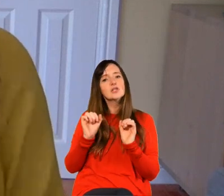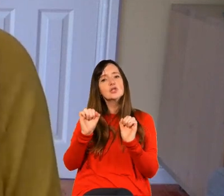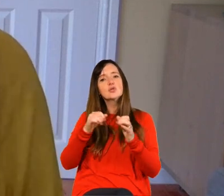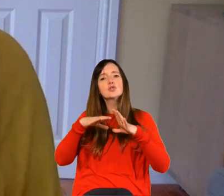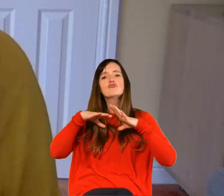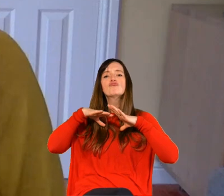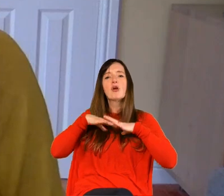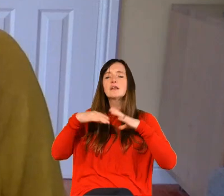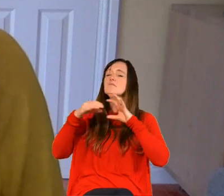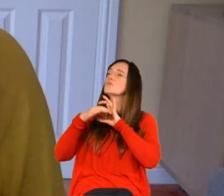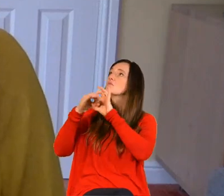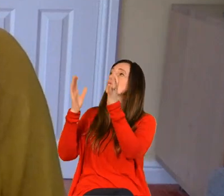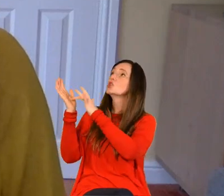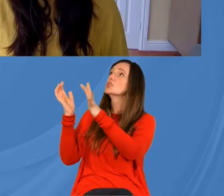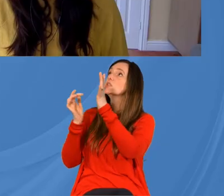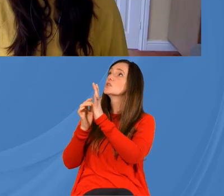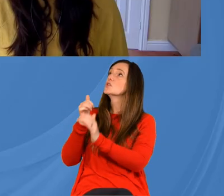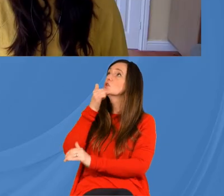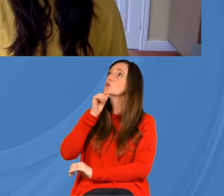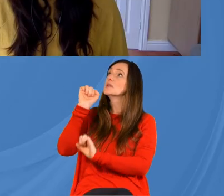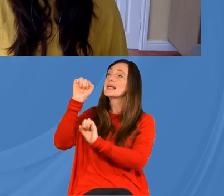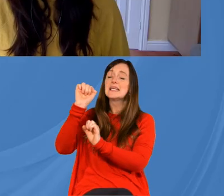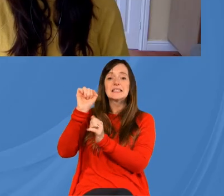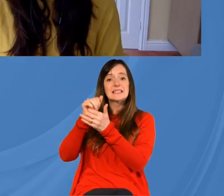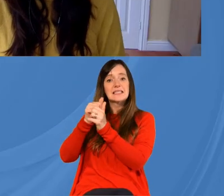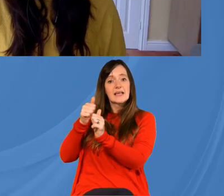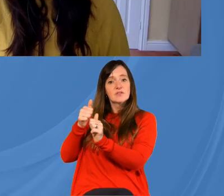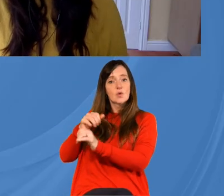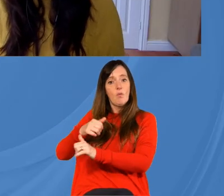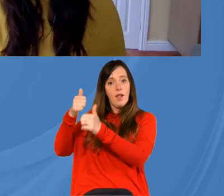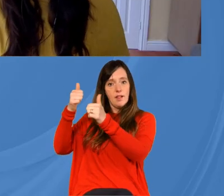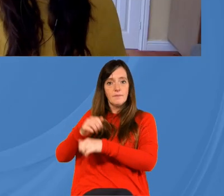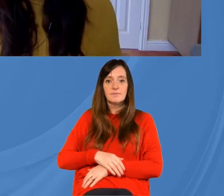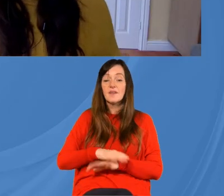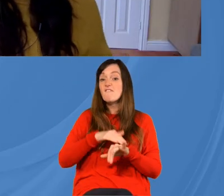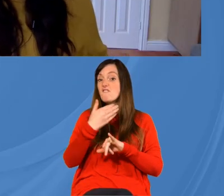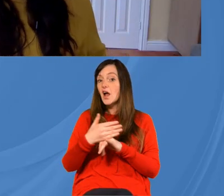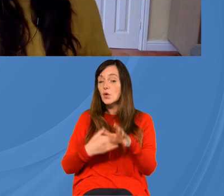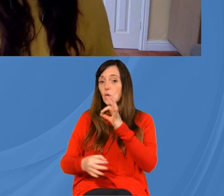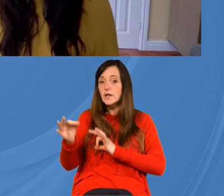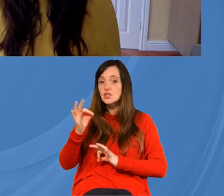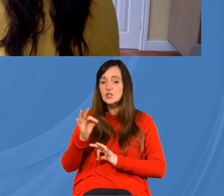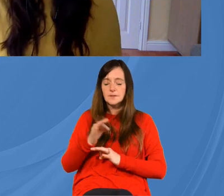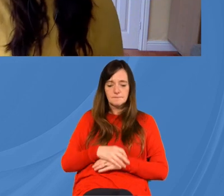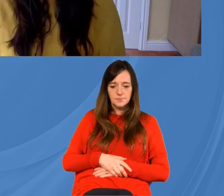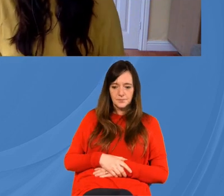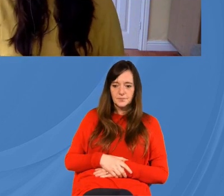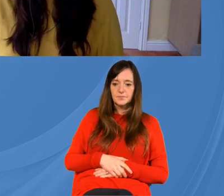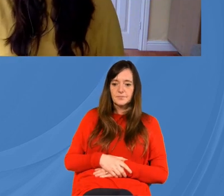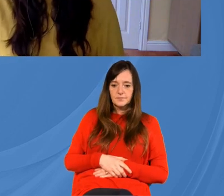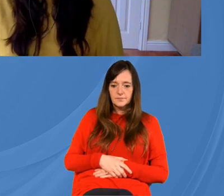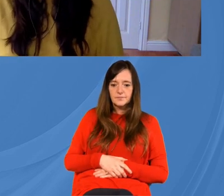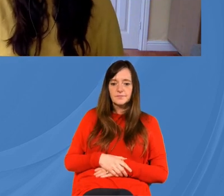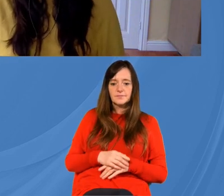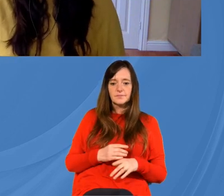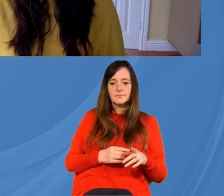well to that end christy that's great uh really quick final one for you andy is it is it fair to say we're all evangelists